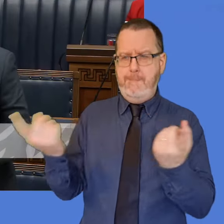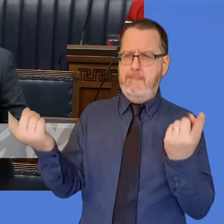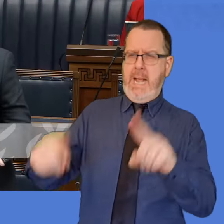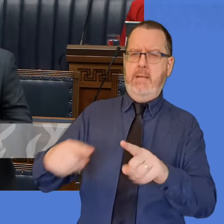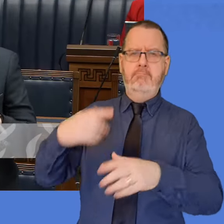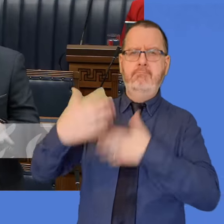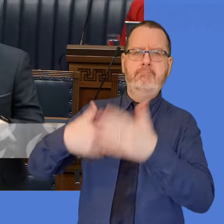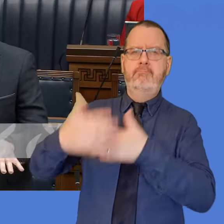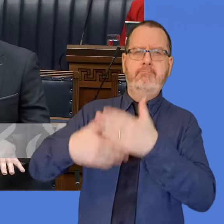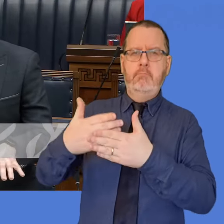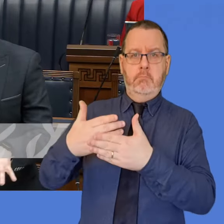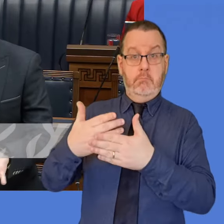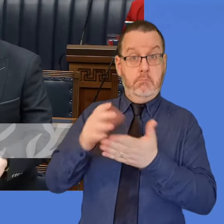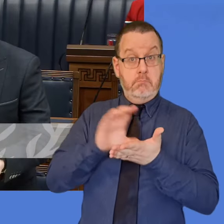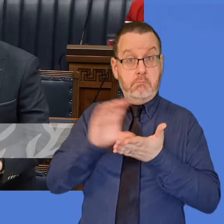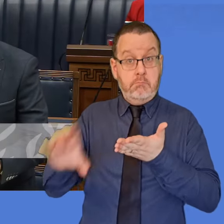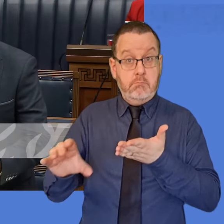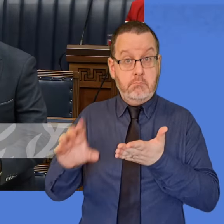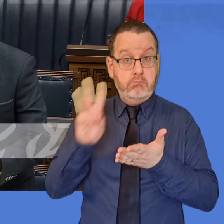Although I don't have any specific